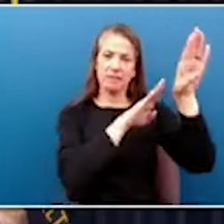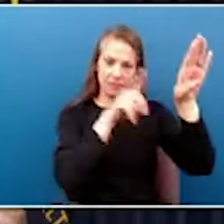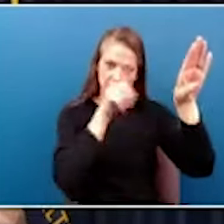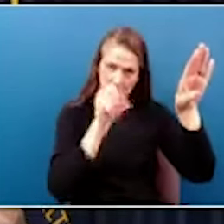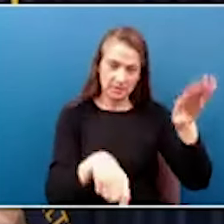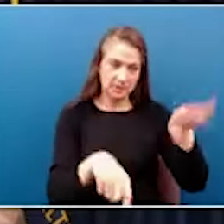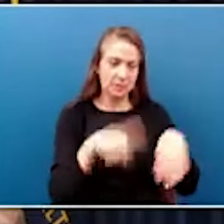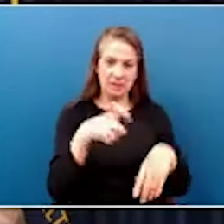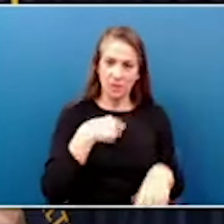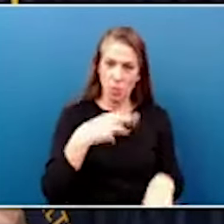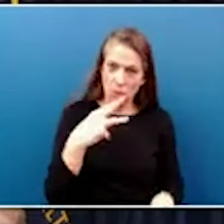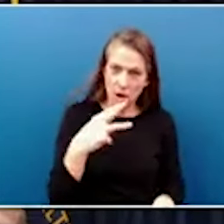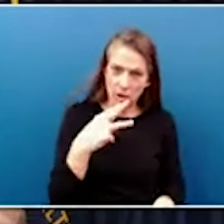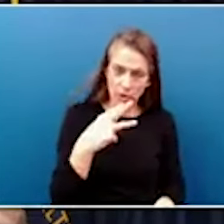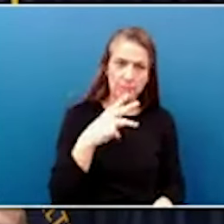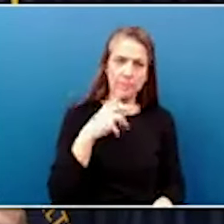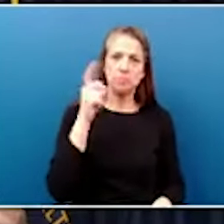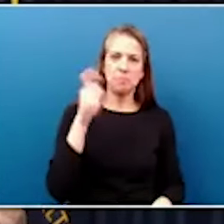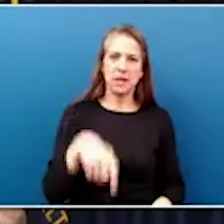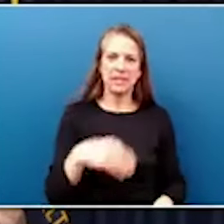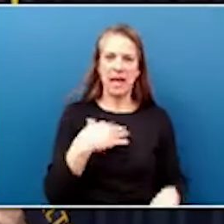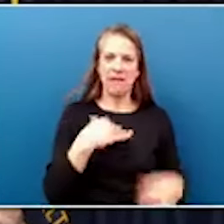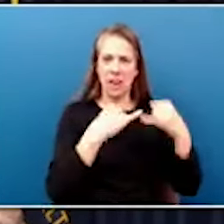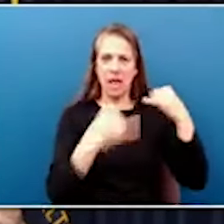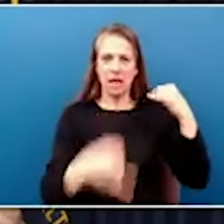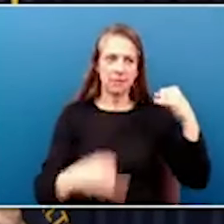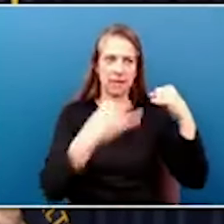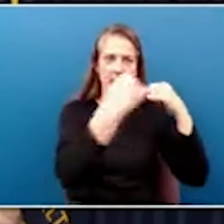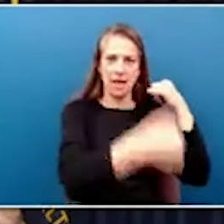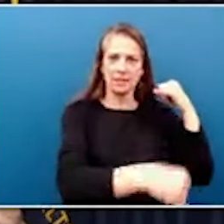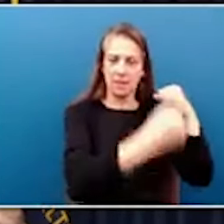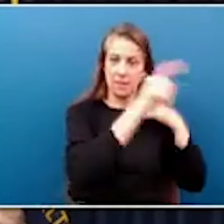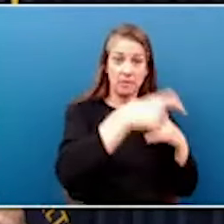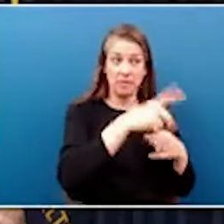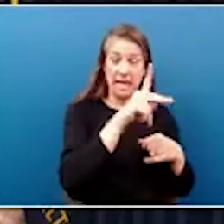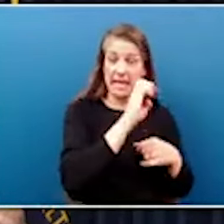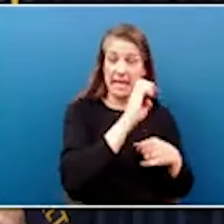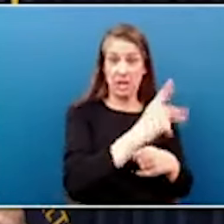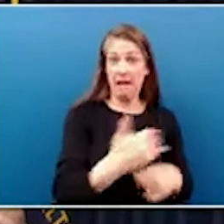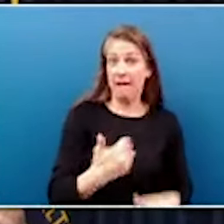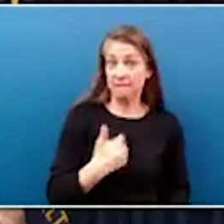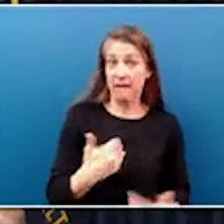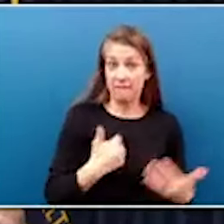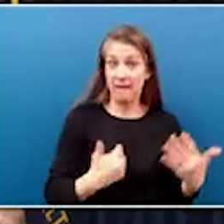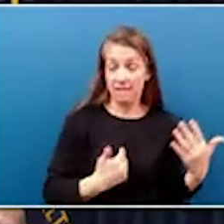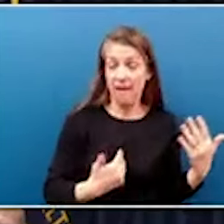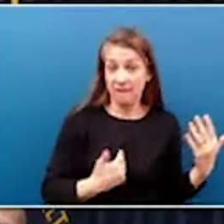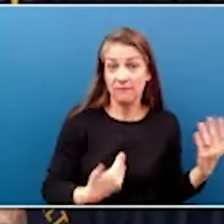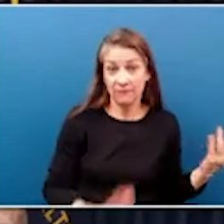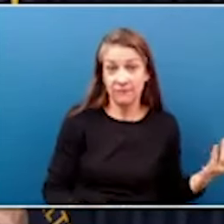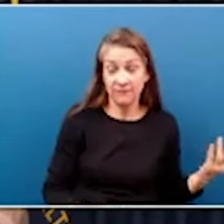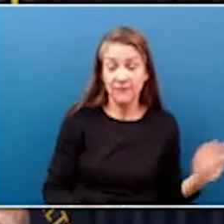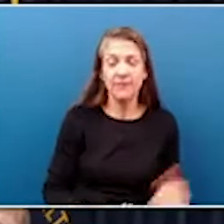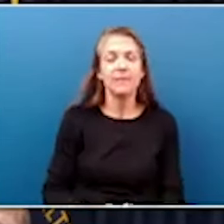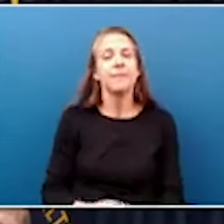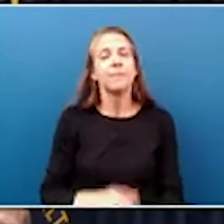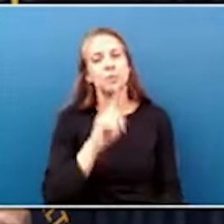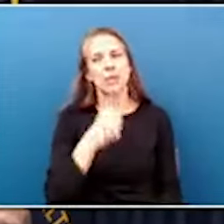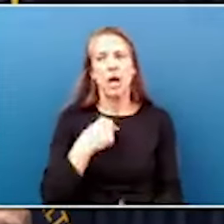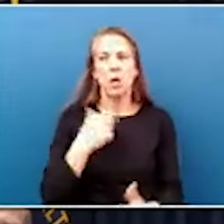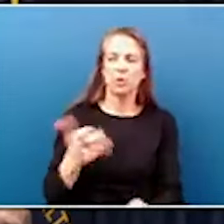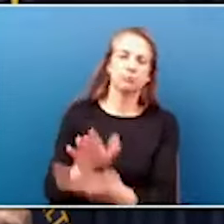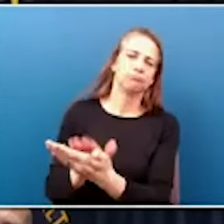and they need transmission lines. And we have a lot of those in Eastern Kentucky. So we look forward, I want to give all the credit in the world to the Rye Development Team.